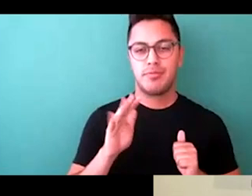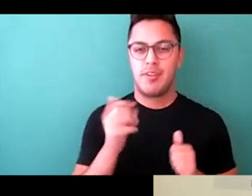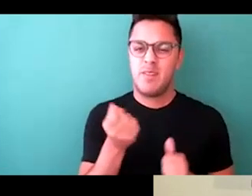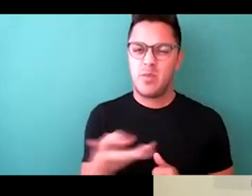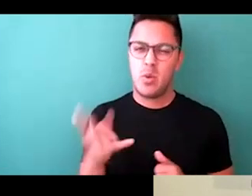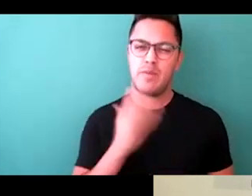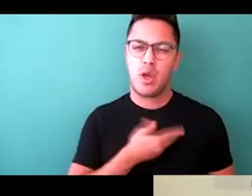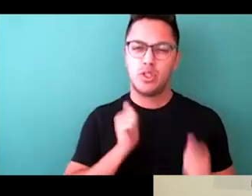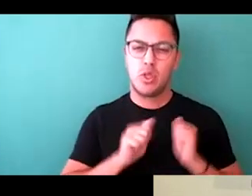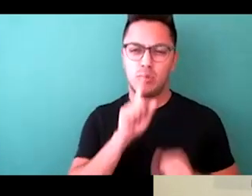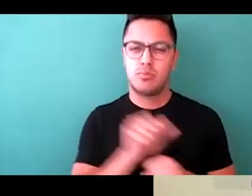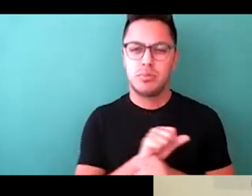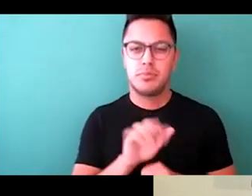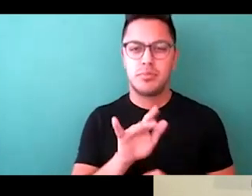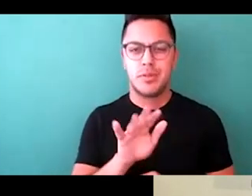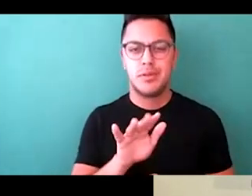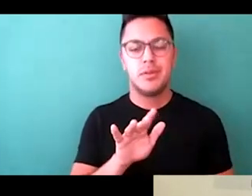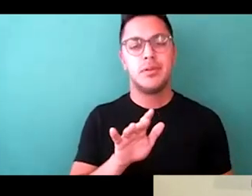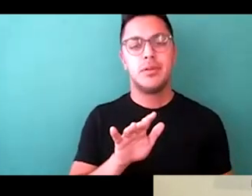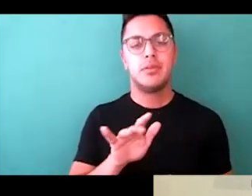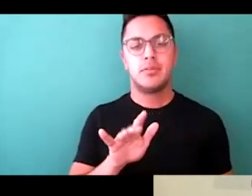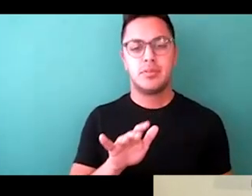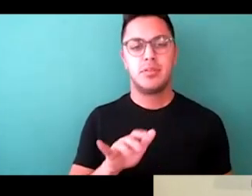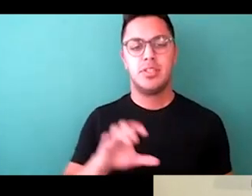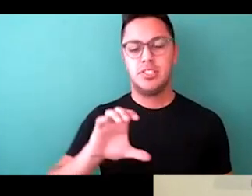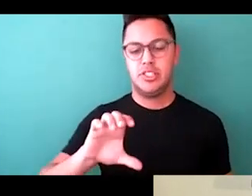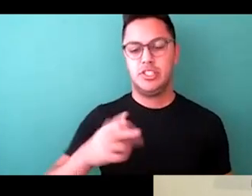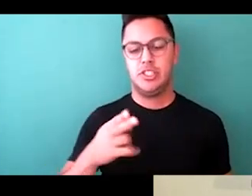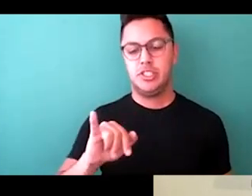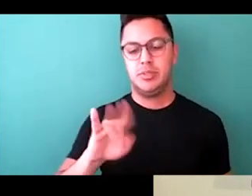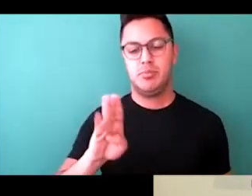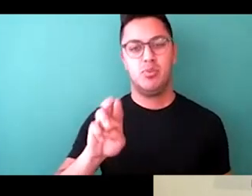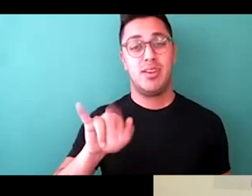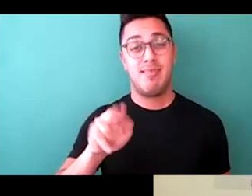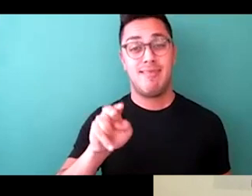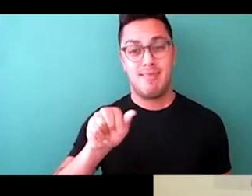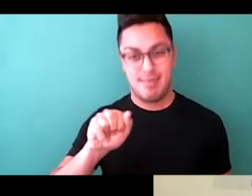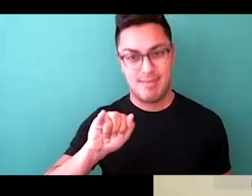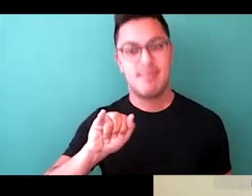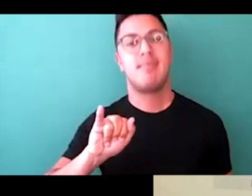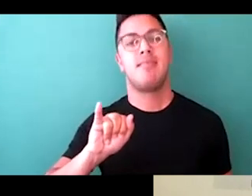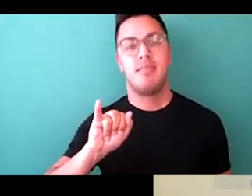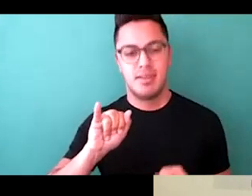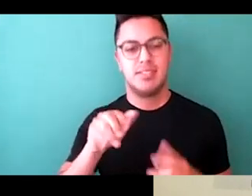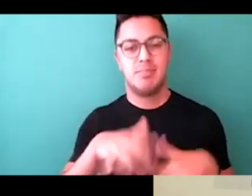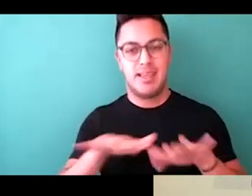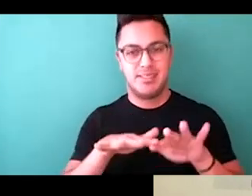our shows at Runway of Dreams were at Cipriani Spaces. So obviously landmark spaces,